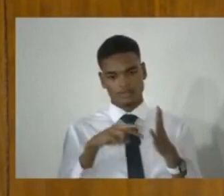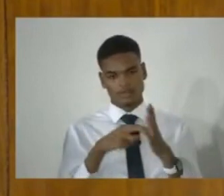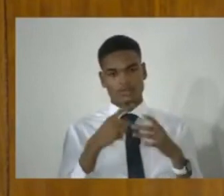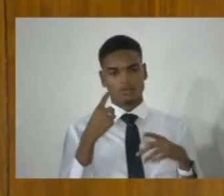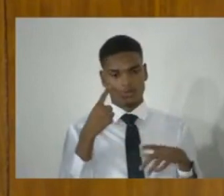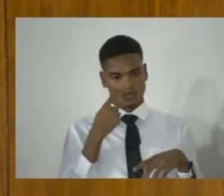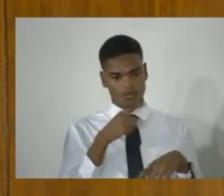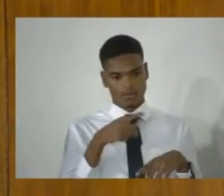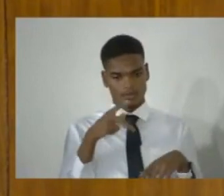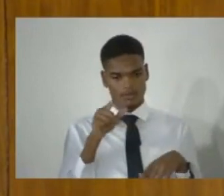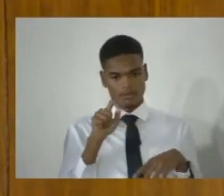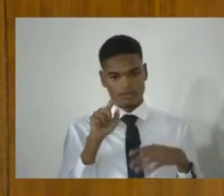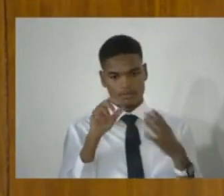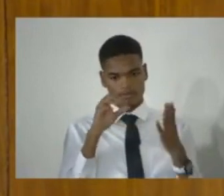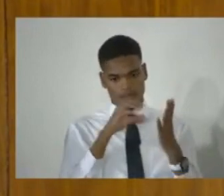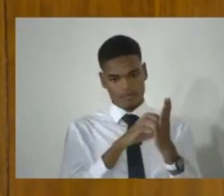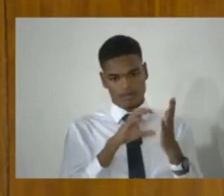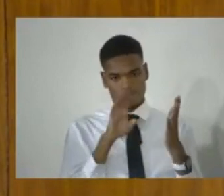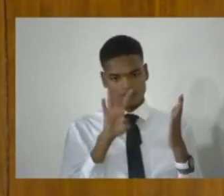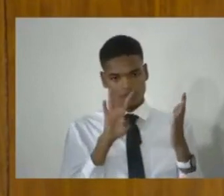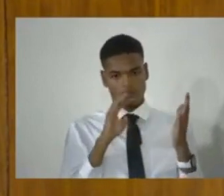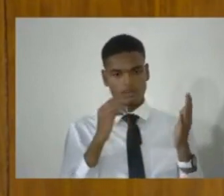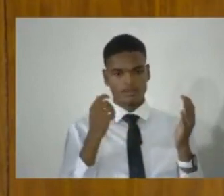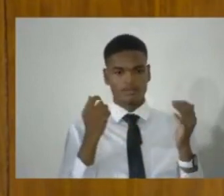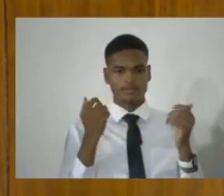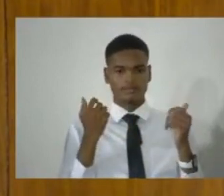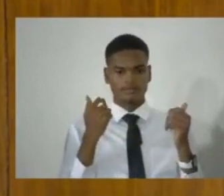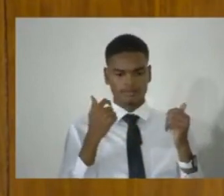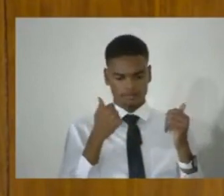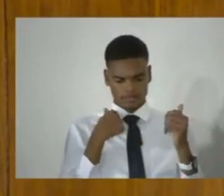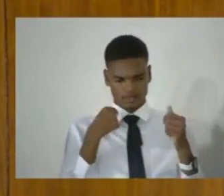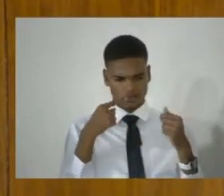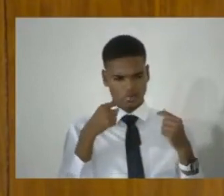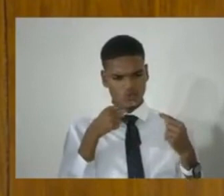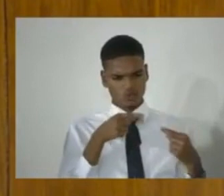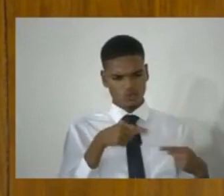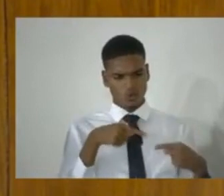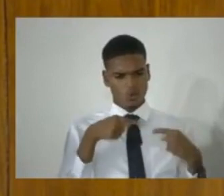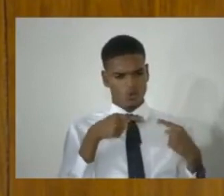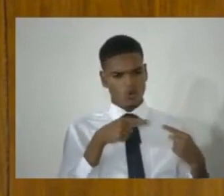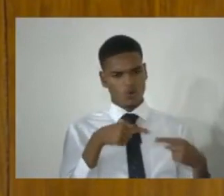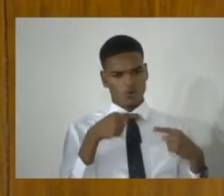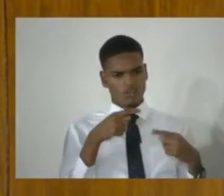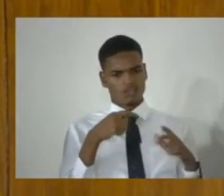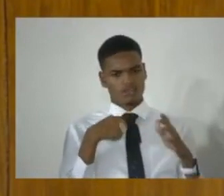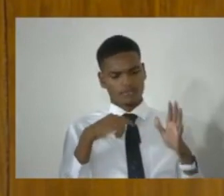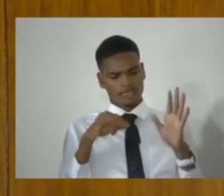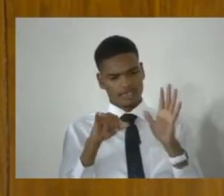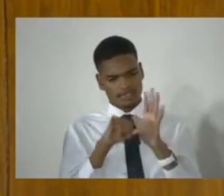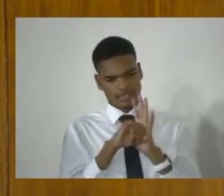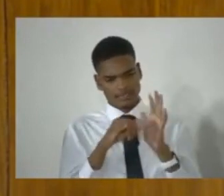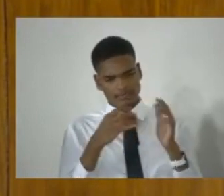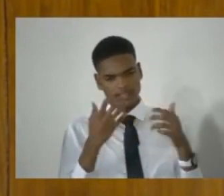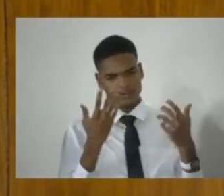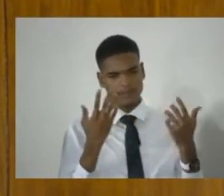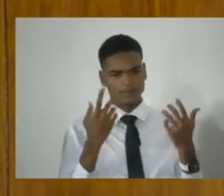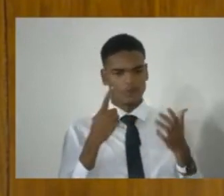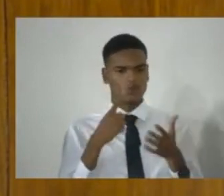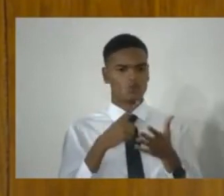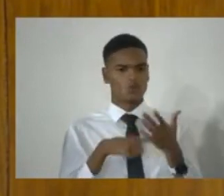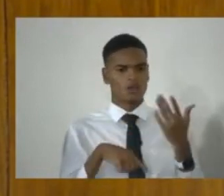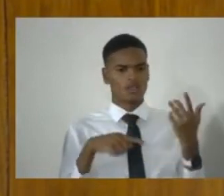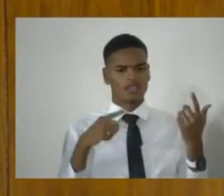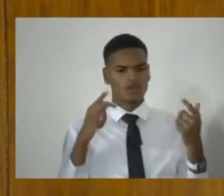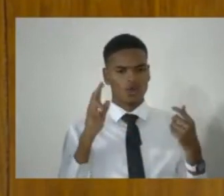at part four, Minister, I struggled to identify what